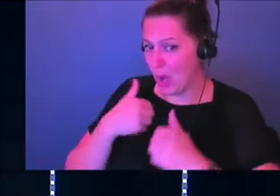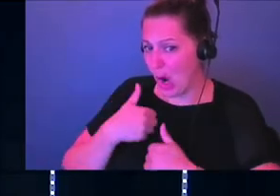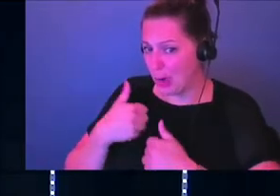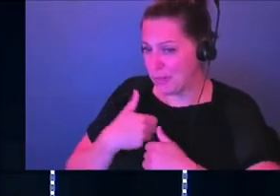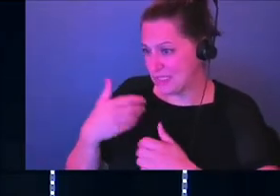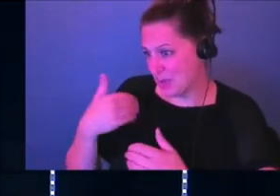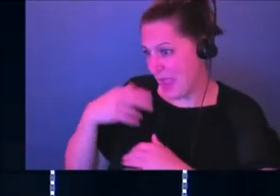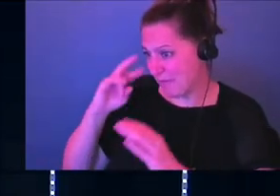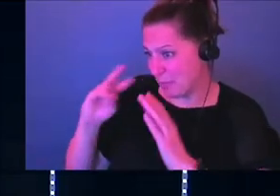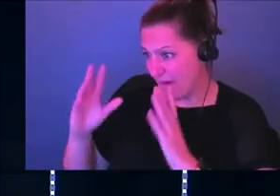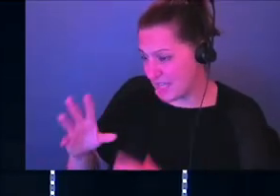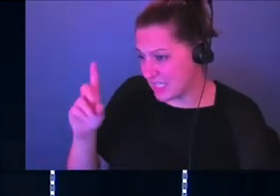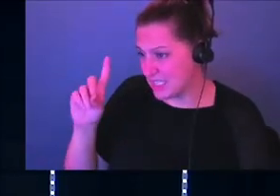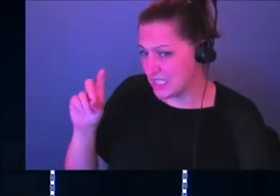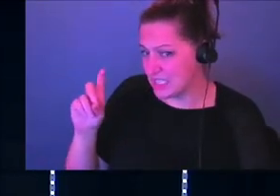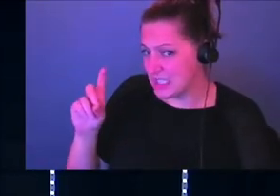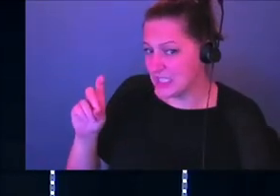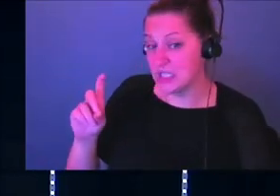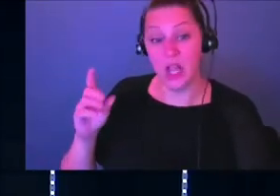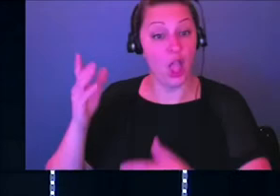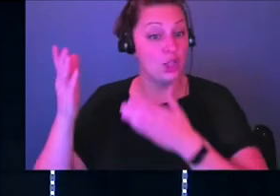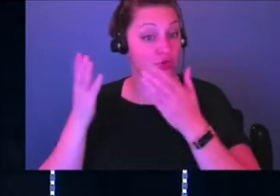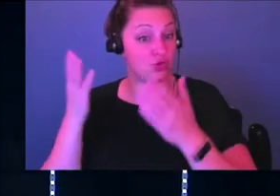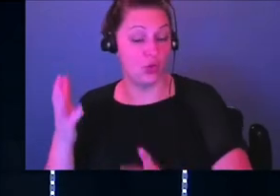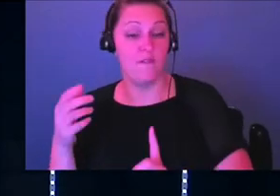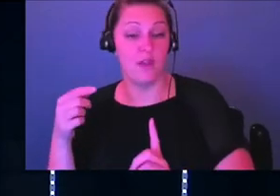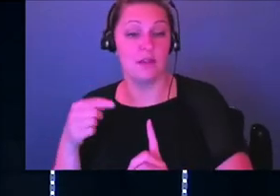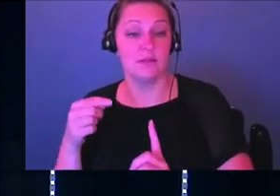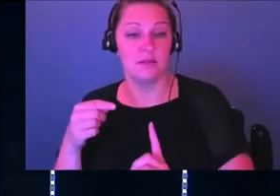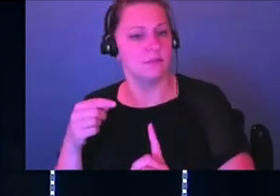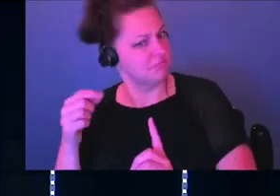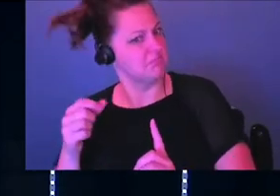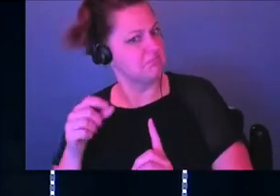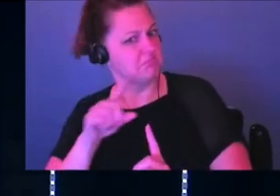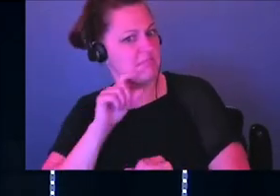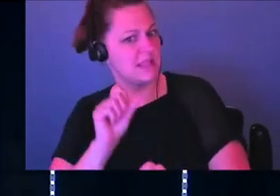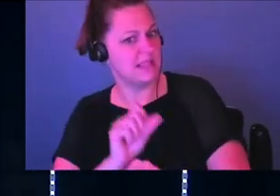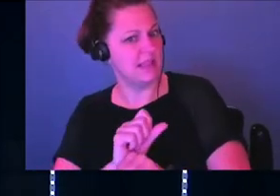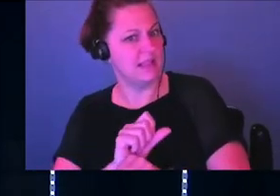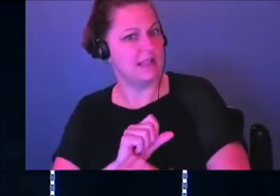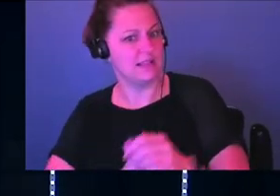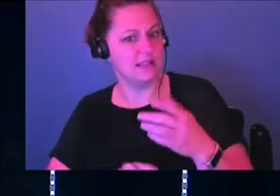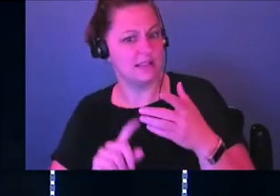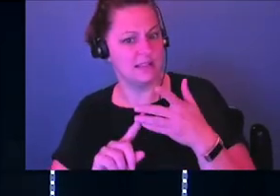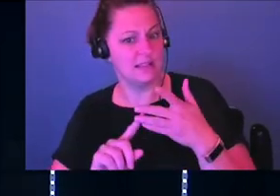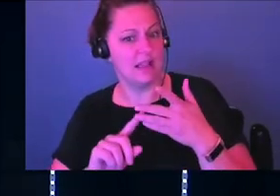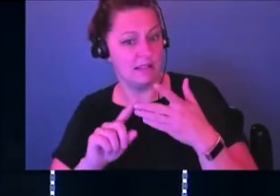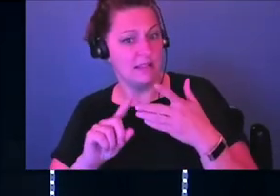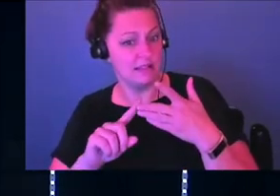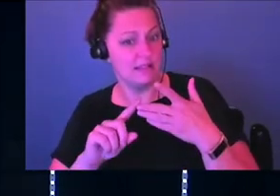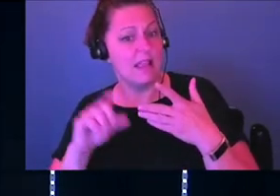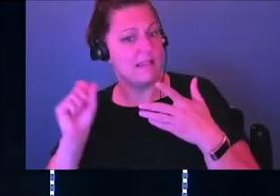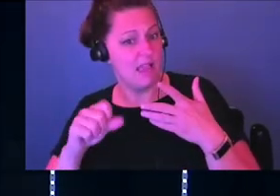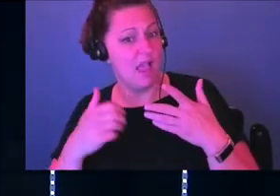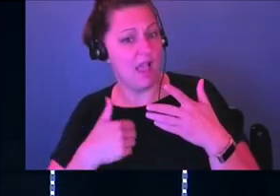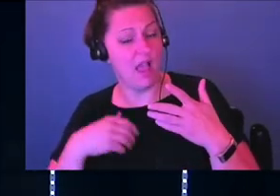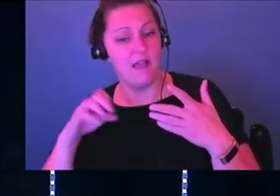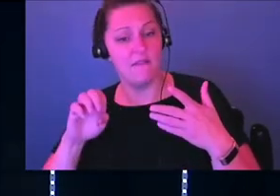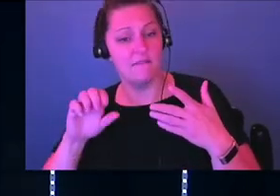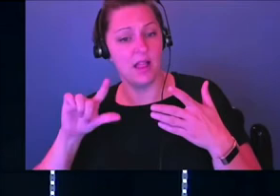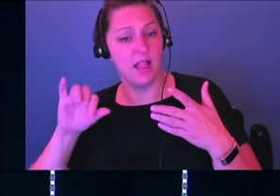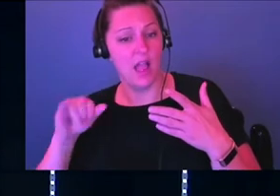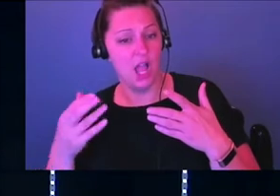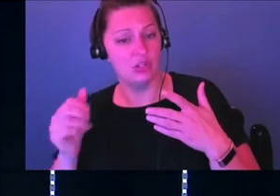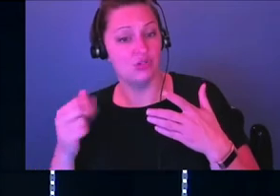us? And one of the servants there of King Jehoram's like, yeah, actually are, sorry, of King Jehoram's like, yeah, we have Elisha with